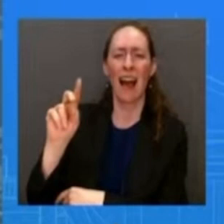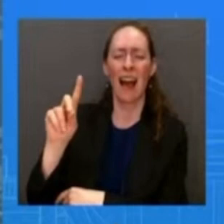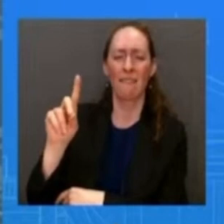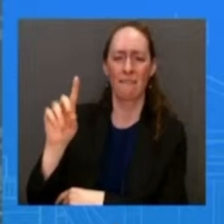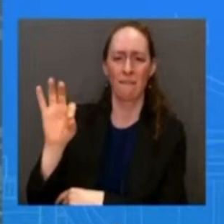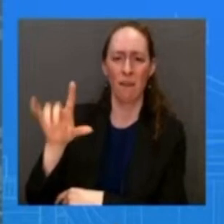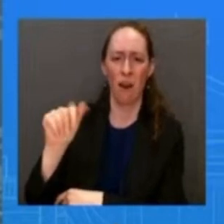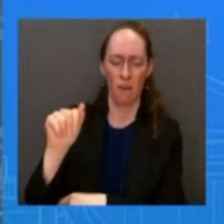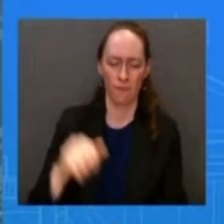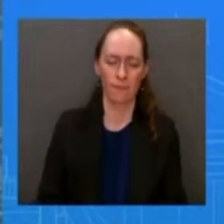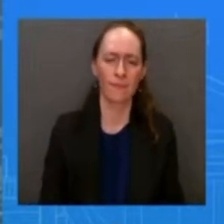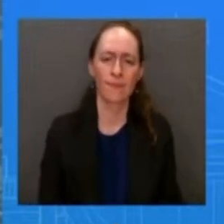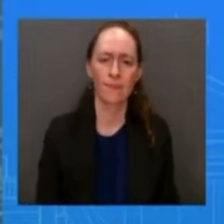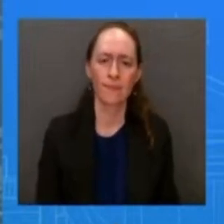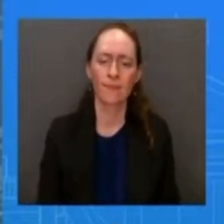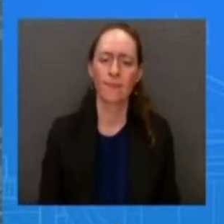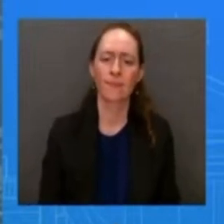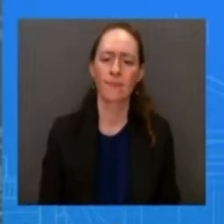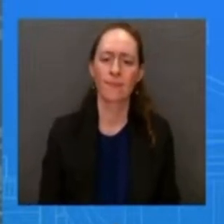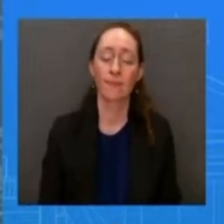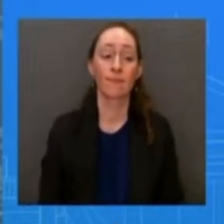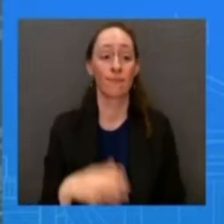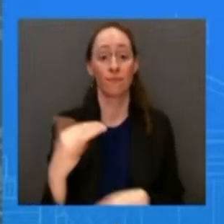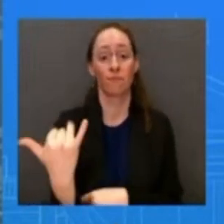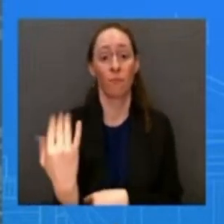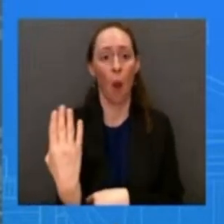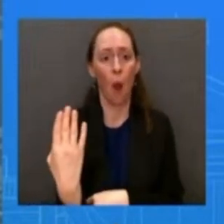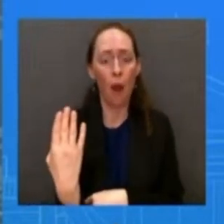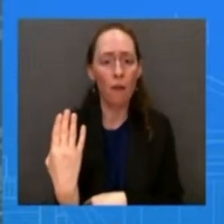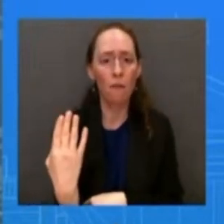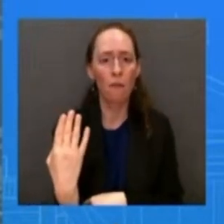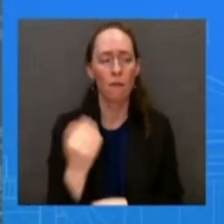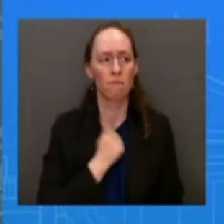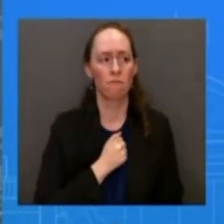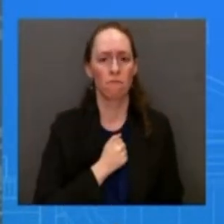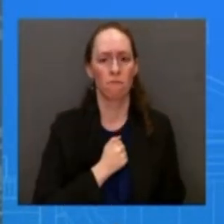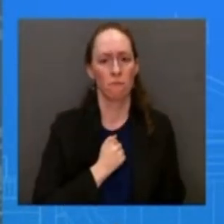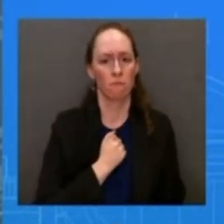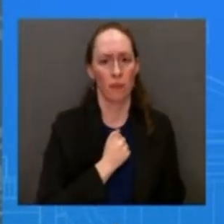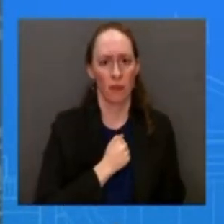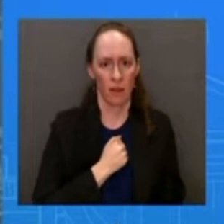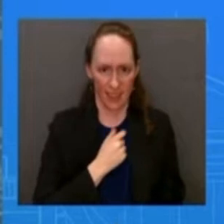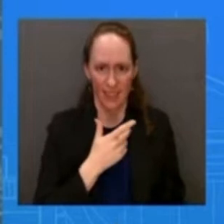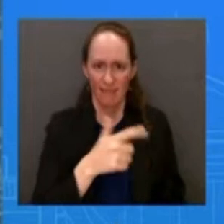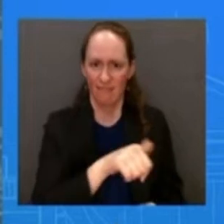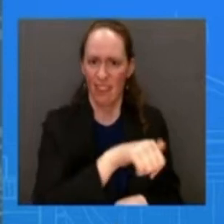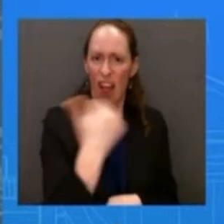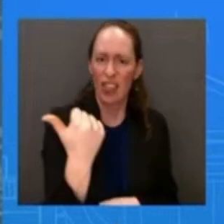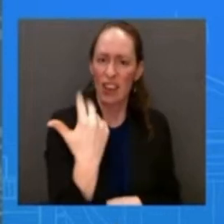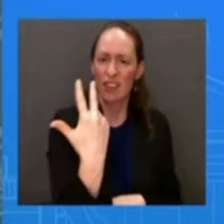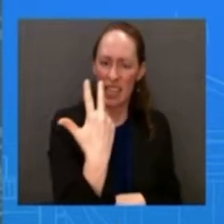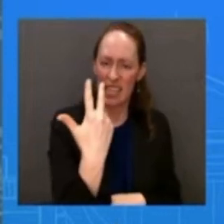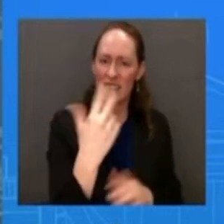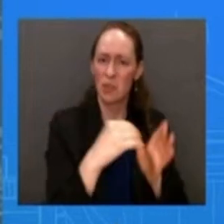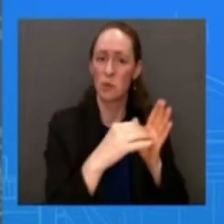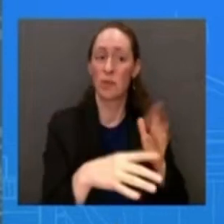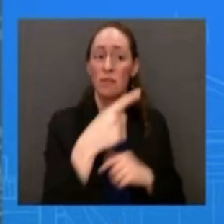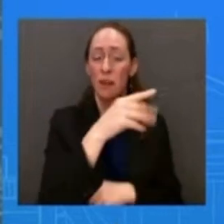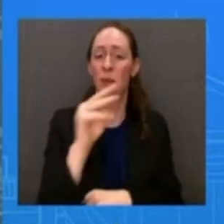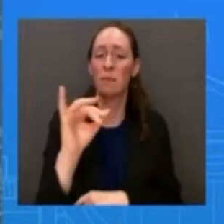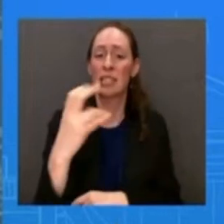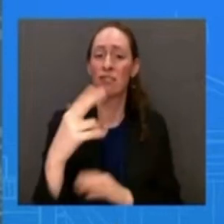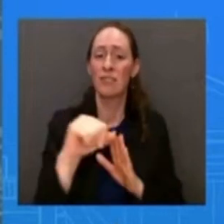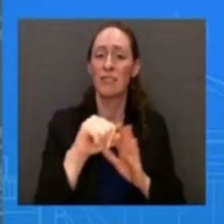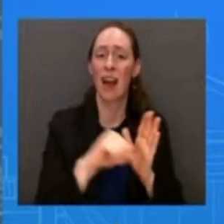University students who were killed in a shooting last night today the President and the First Lady are praying for these young